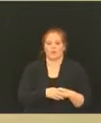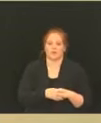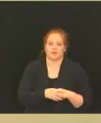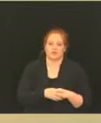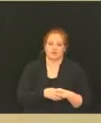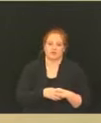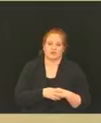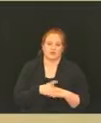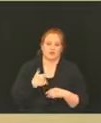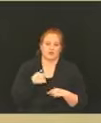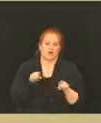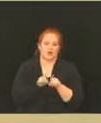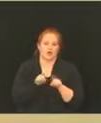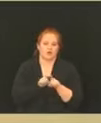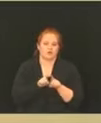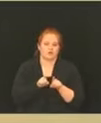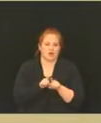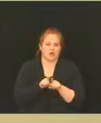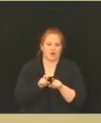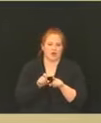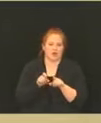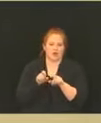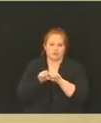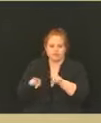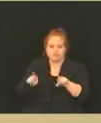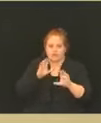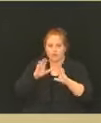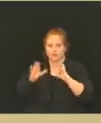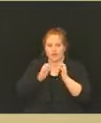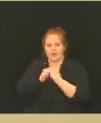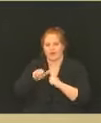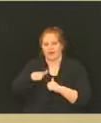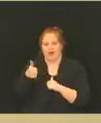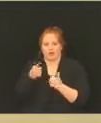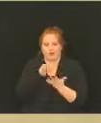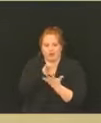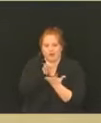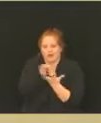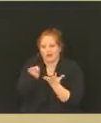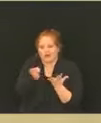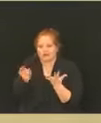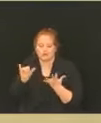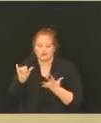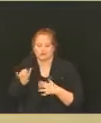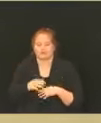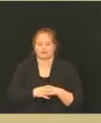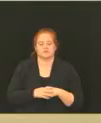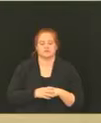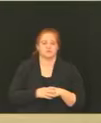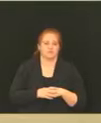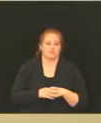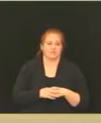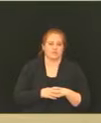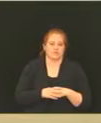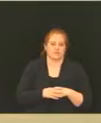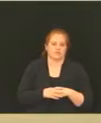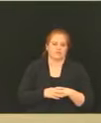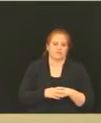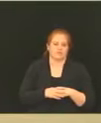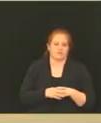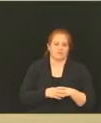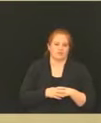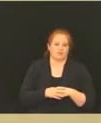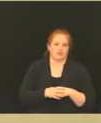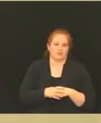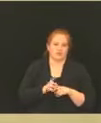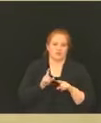though we are also pushing out the information through other means. But it does, again, allow you to get information as